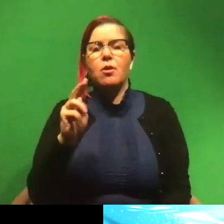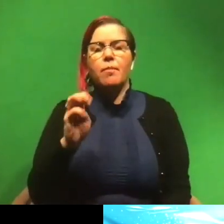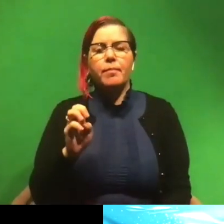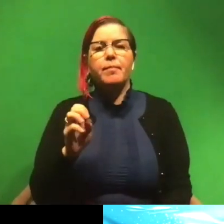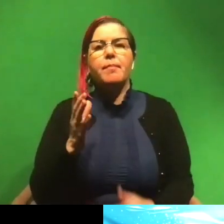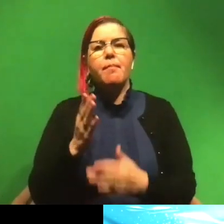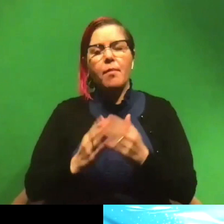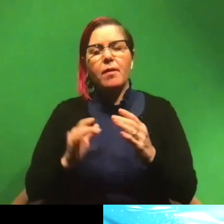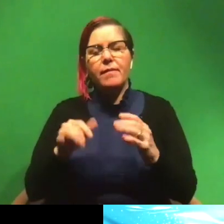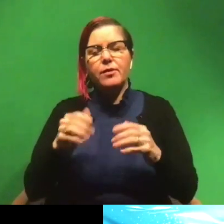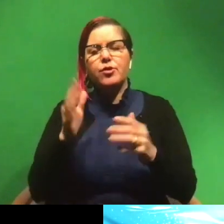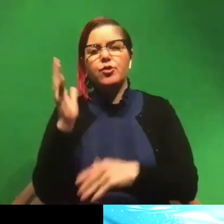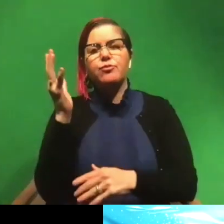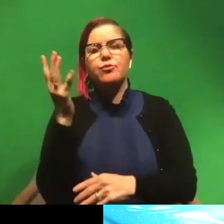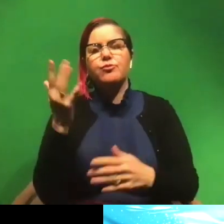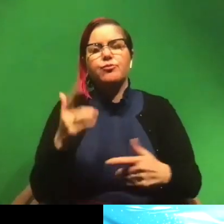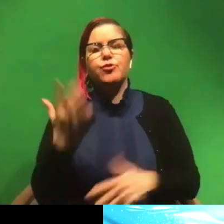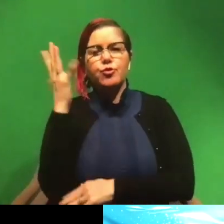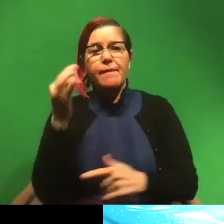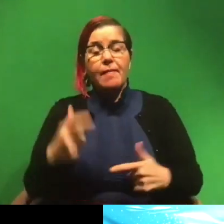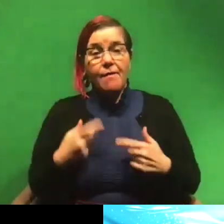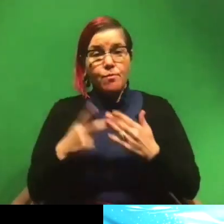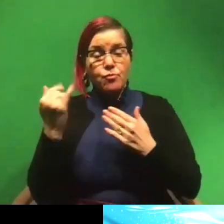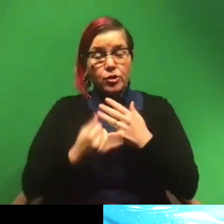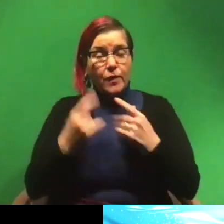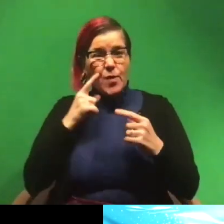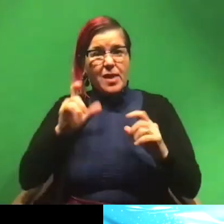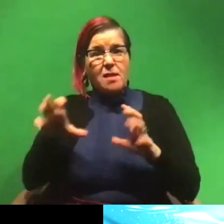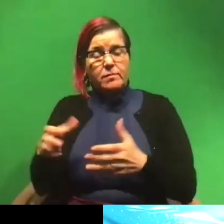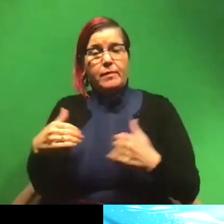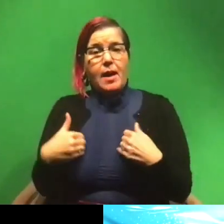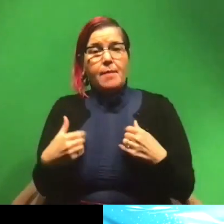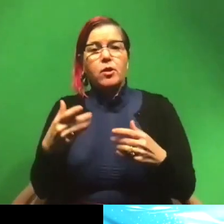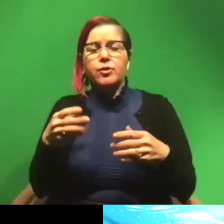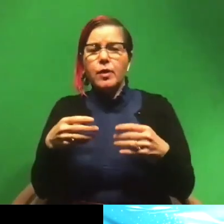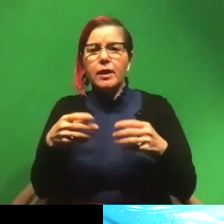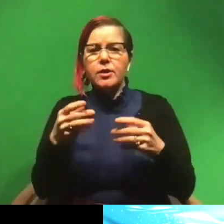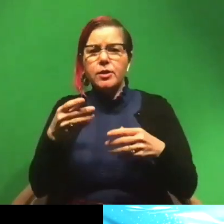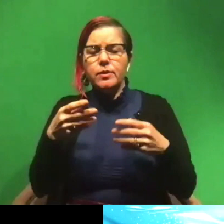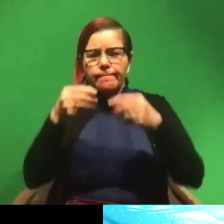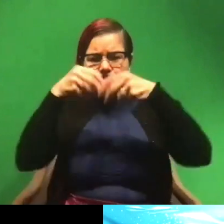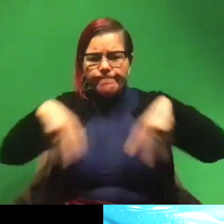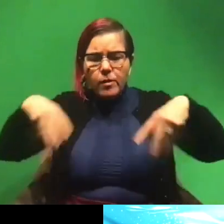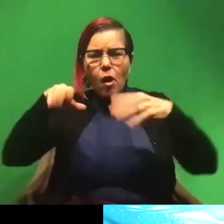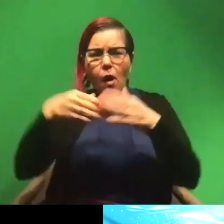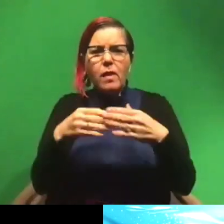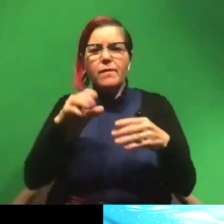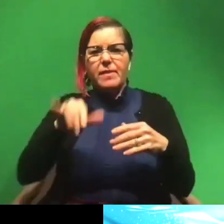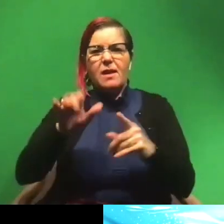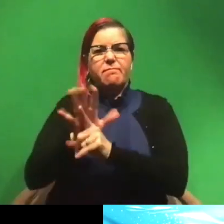Chondrichthian Tree of Life project, where we're basically trying to sequence all of the Chondrichthians in the world.